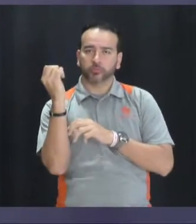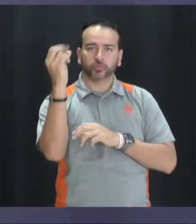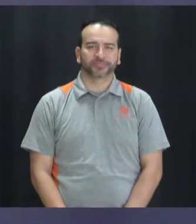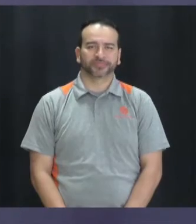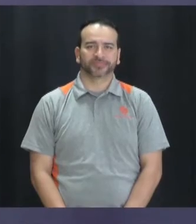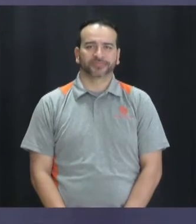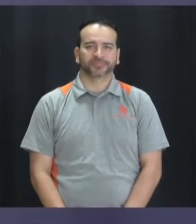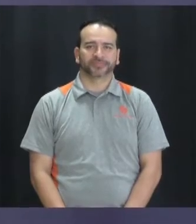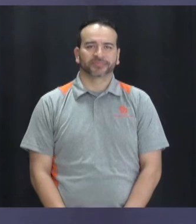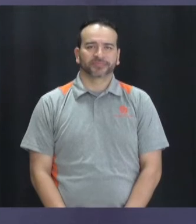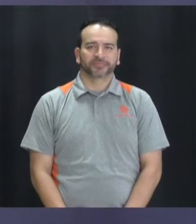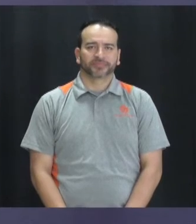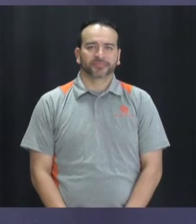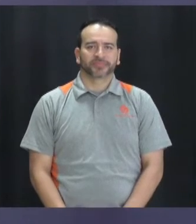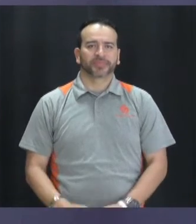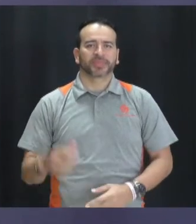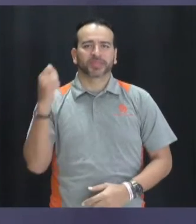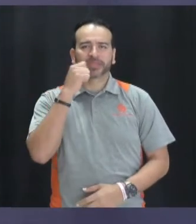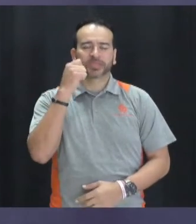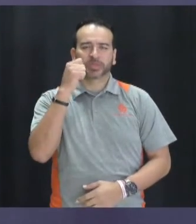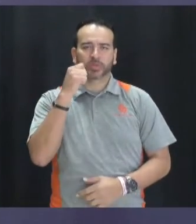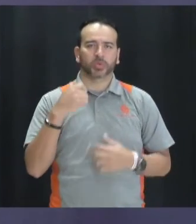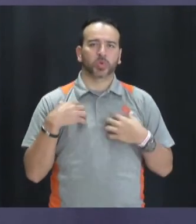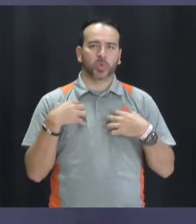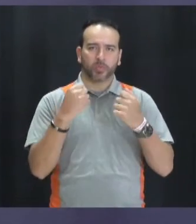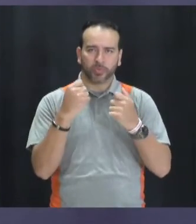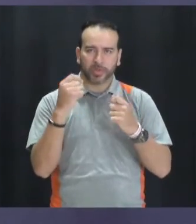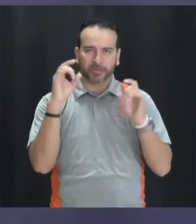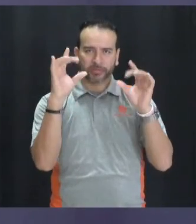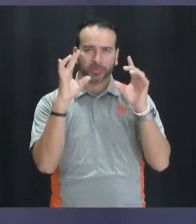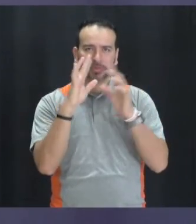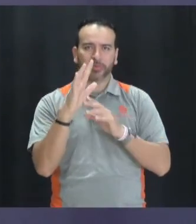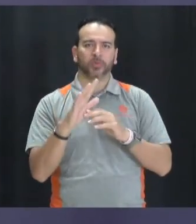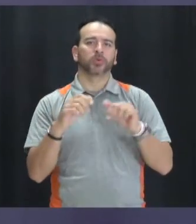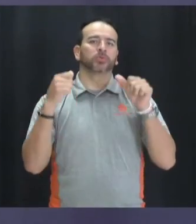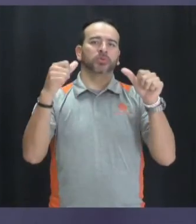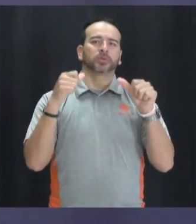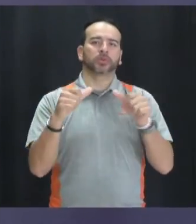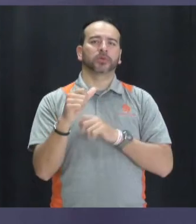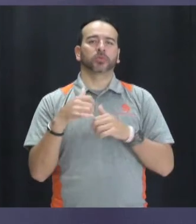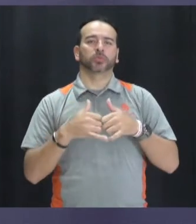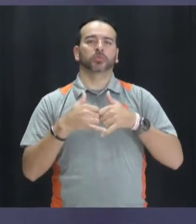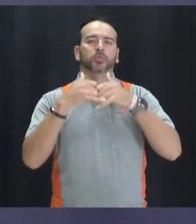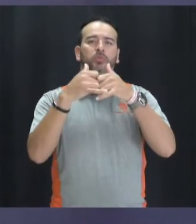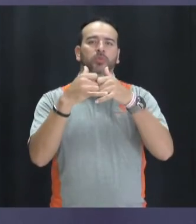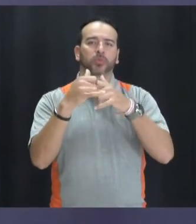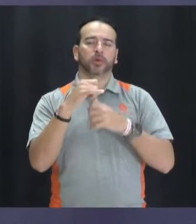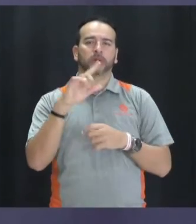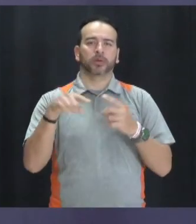see us. The Lady Braves volleyball program hosted their end of season awards banquet on Sunday.